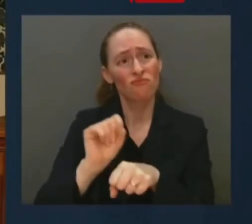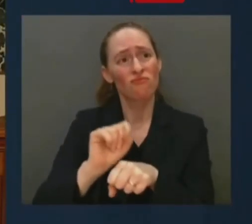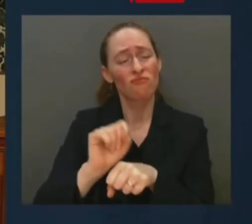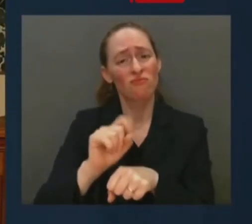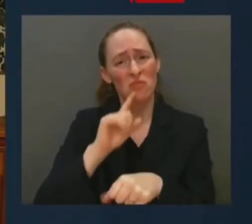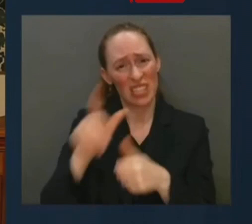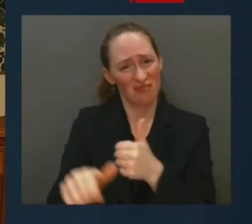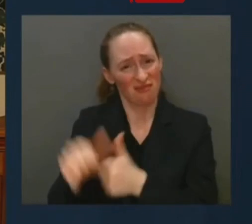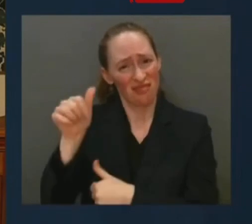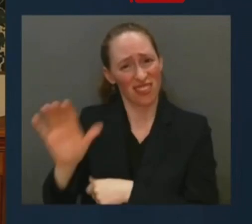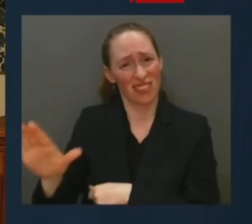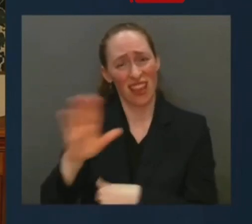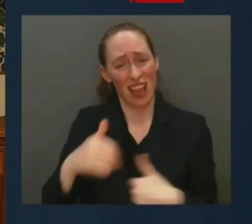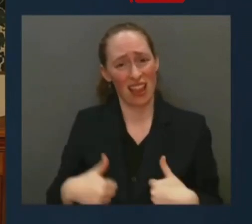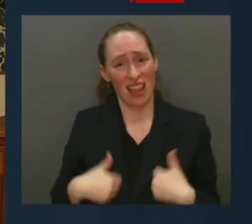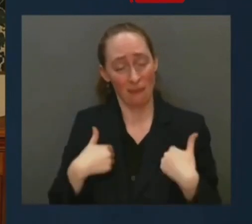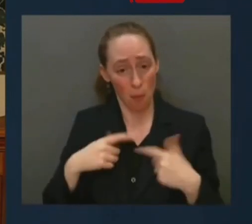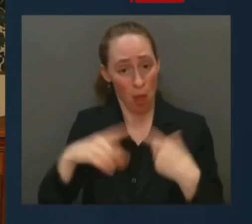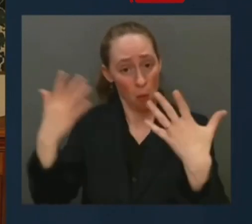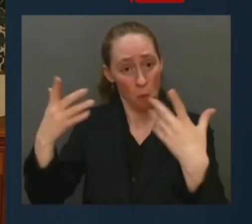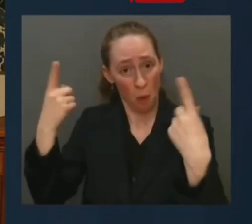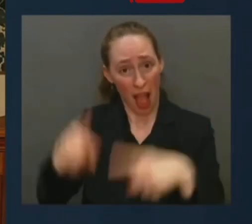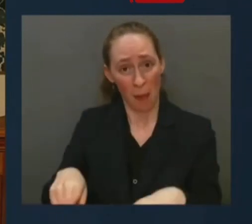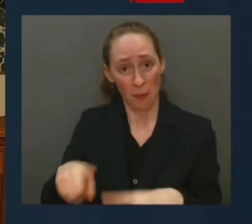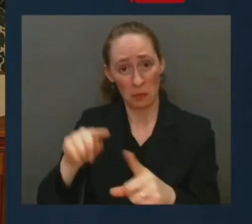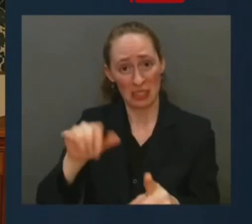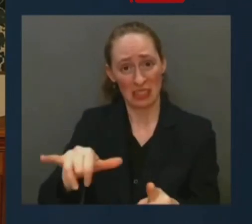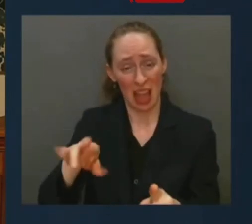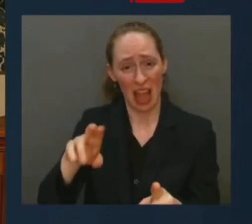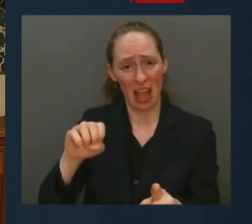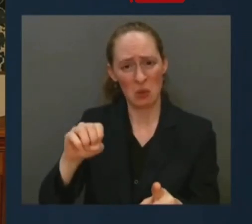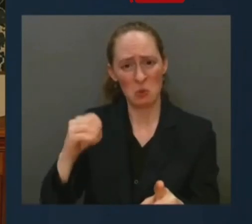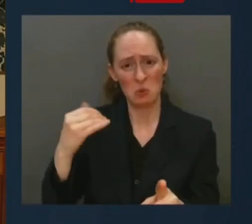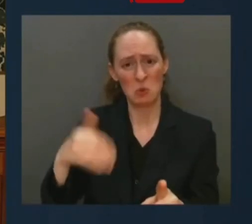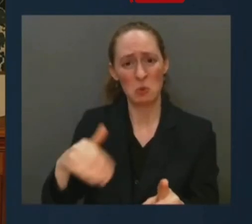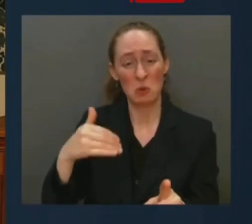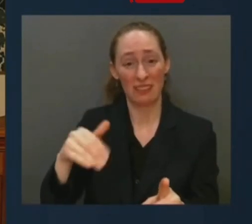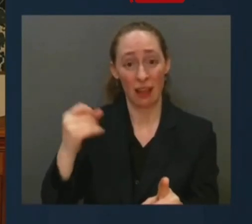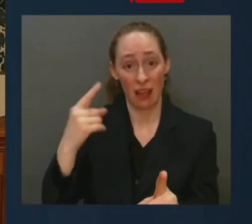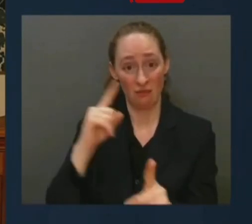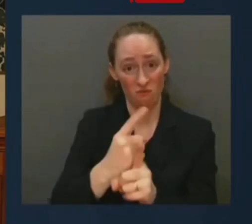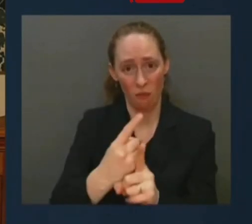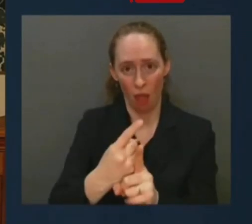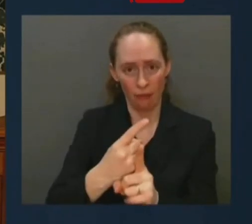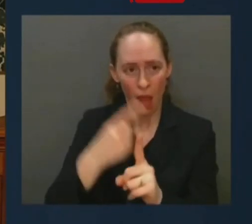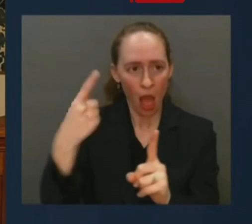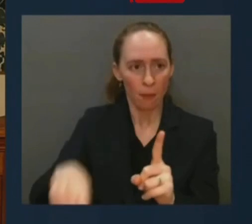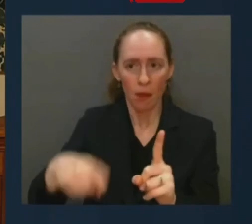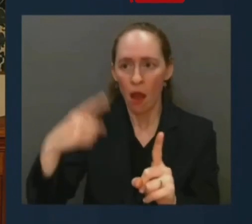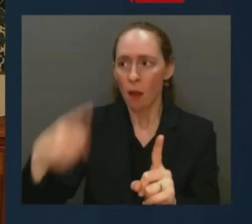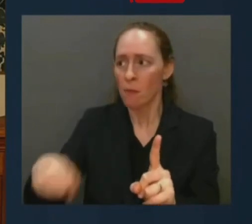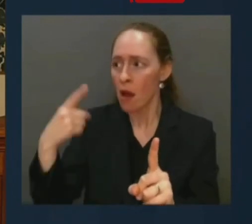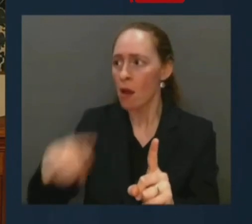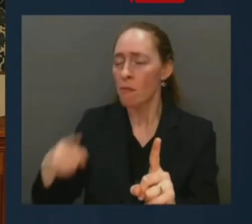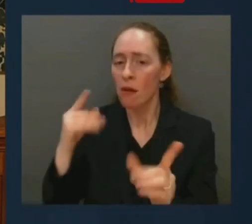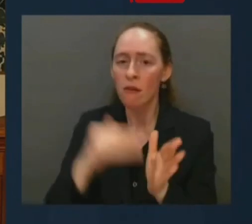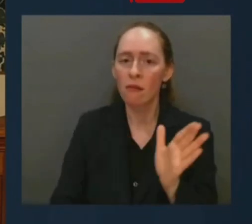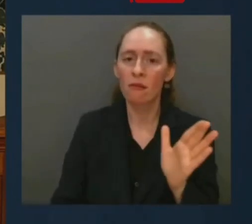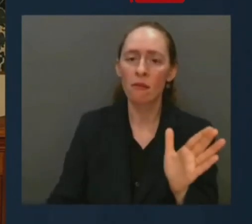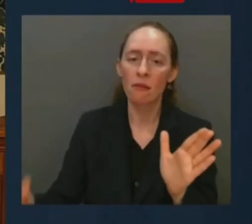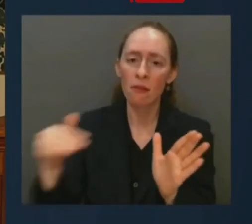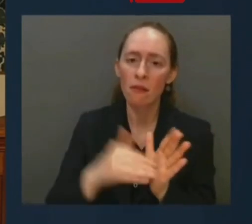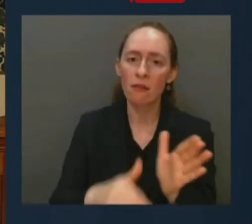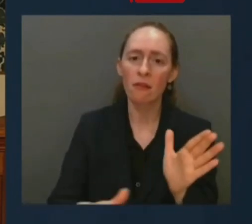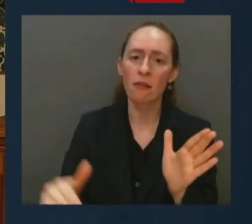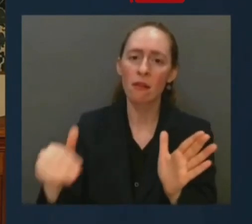too often. We have to do better. Give law enforcement the real training they need. Hold them